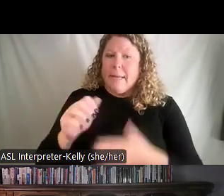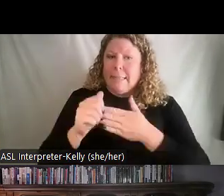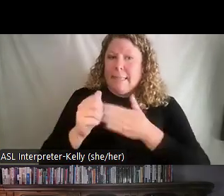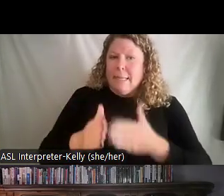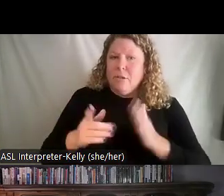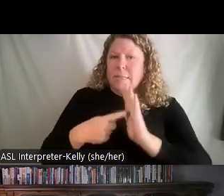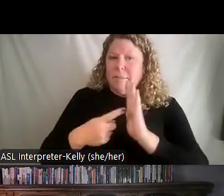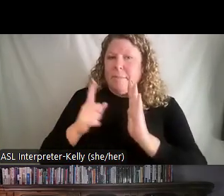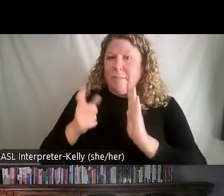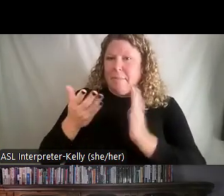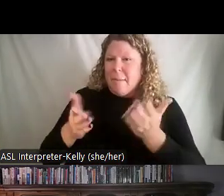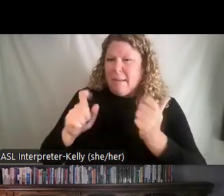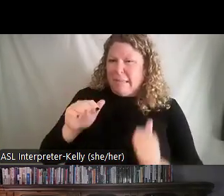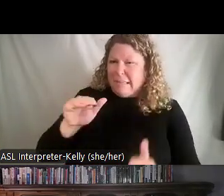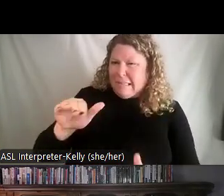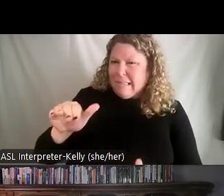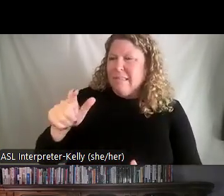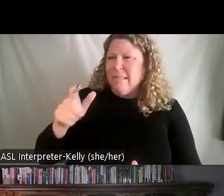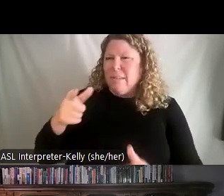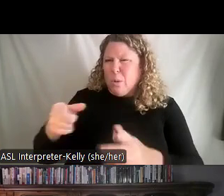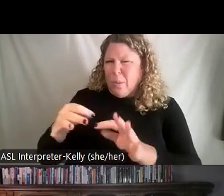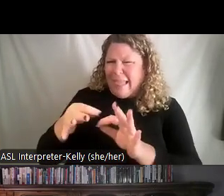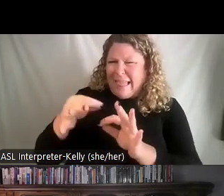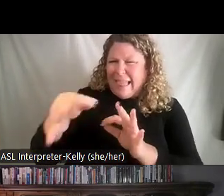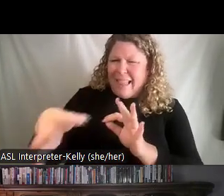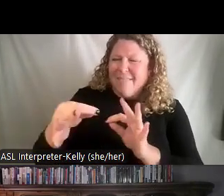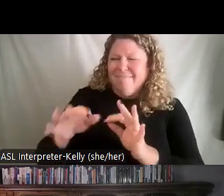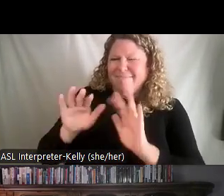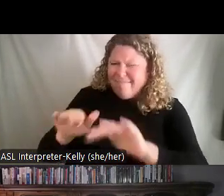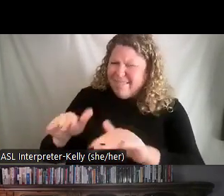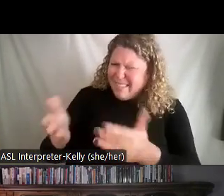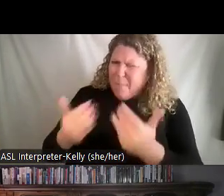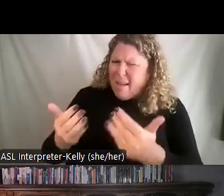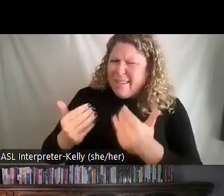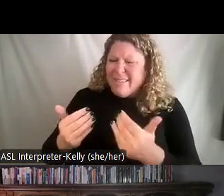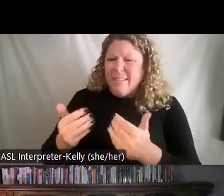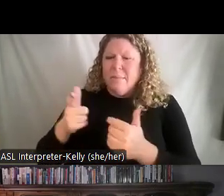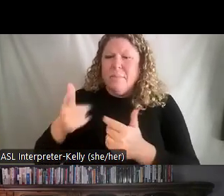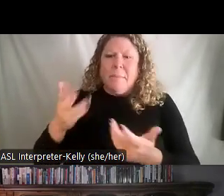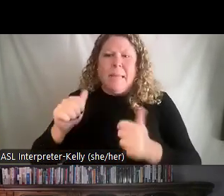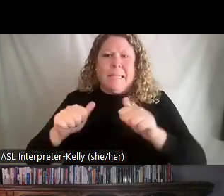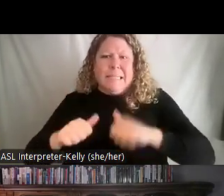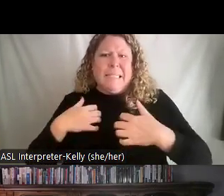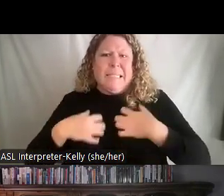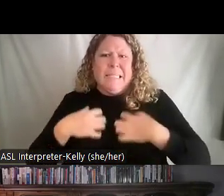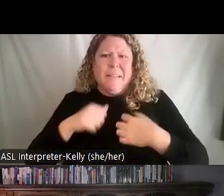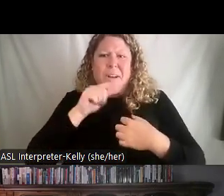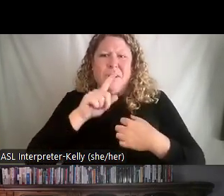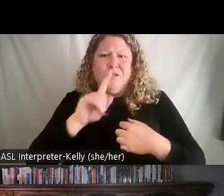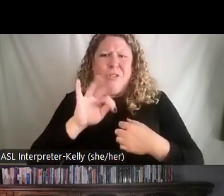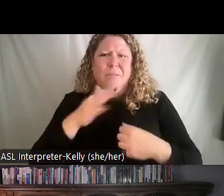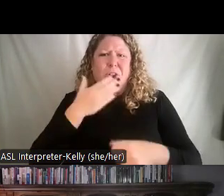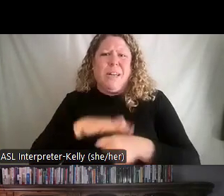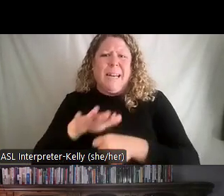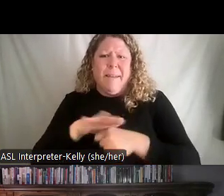we might have to kick start them to overcome that procrastination that might happen because they're hesitant about their skills, even though we know that they're